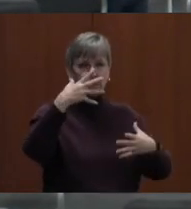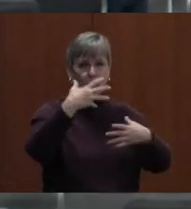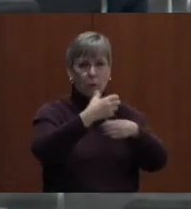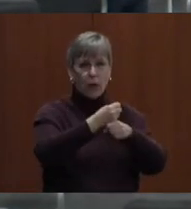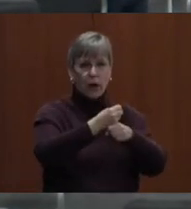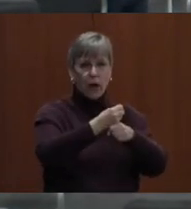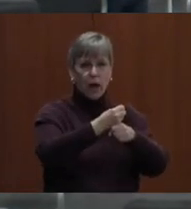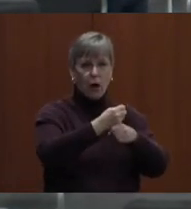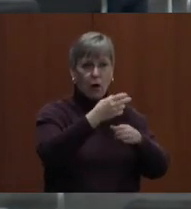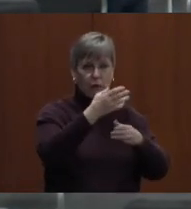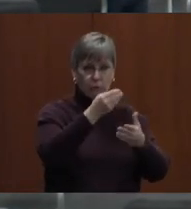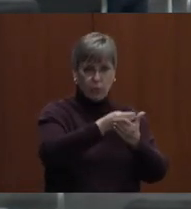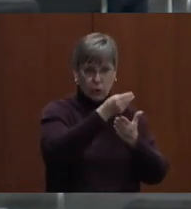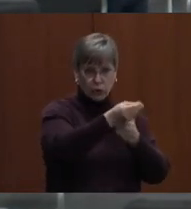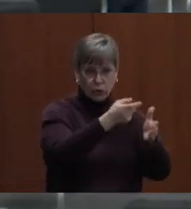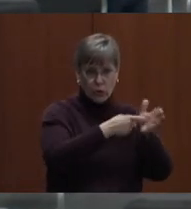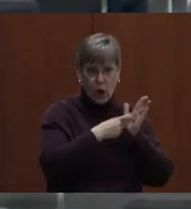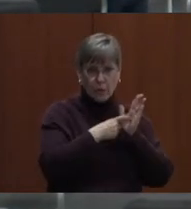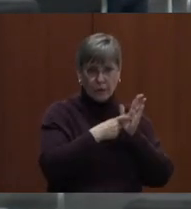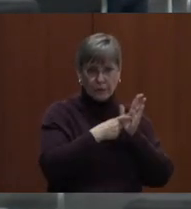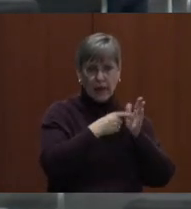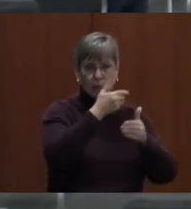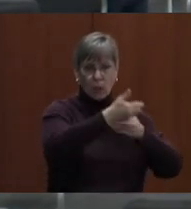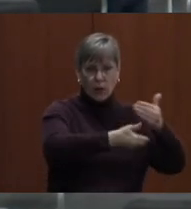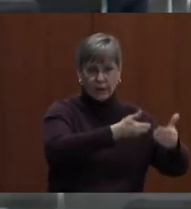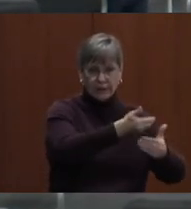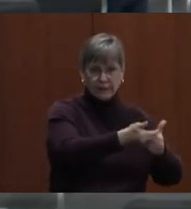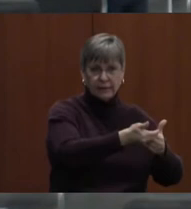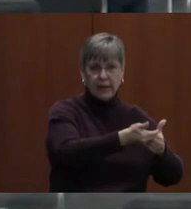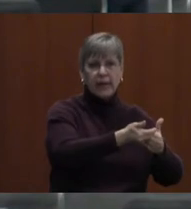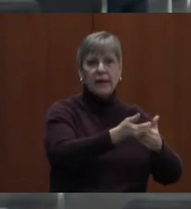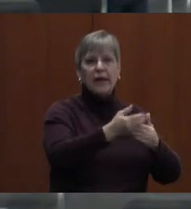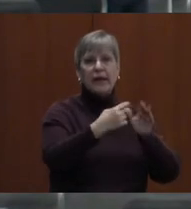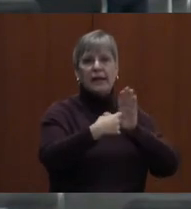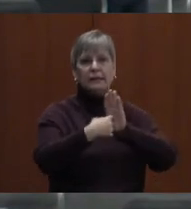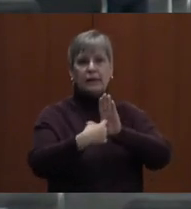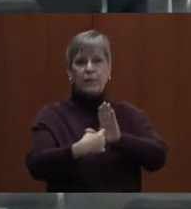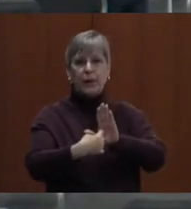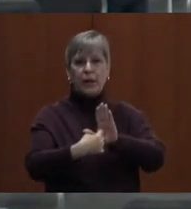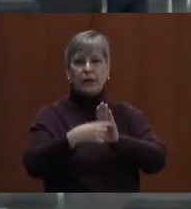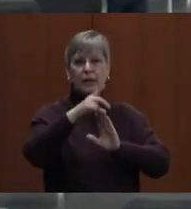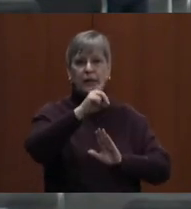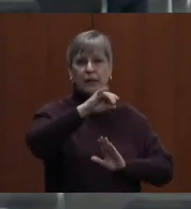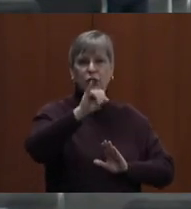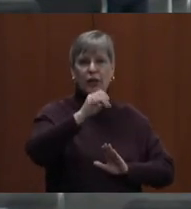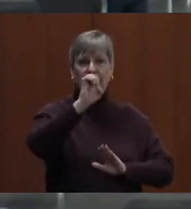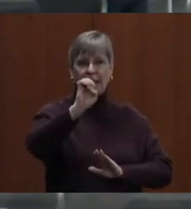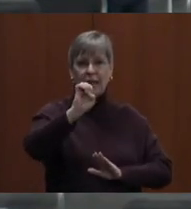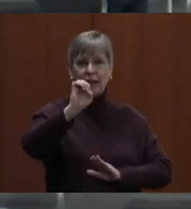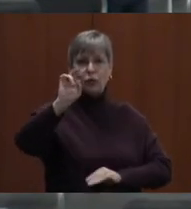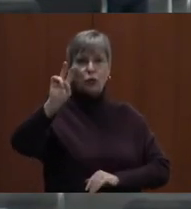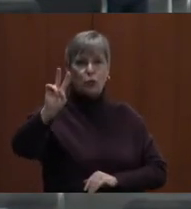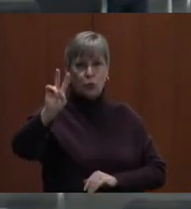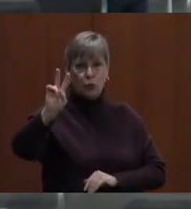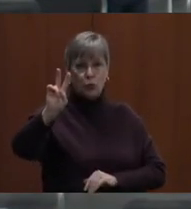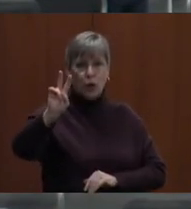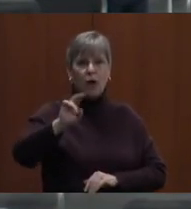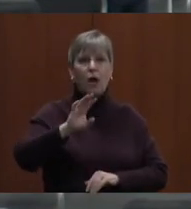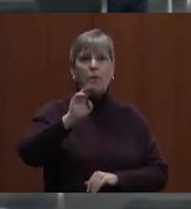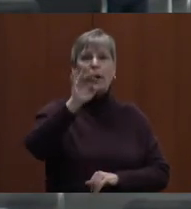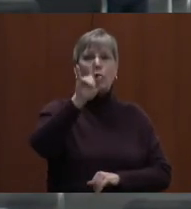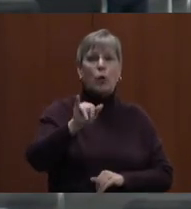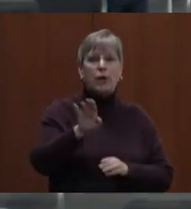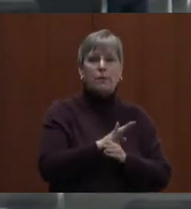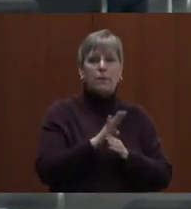of Procurement Requirements and Procedures, and Exhibit DJ-E-2, Minority